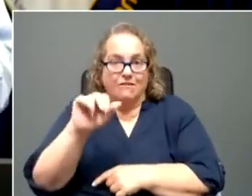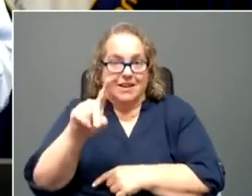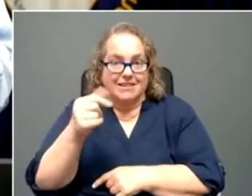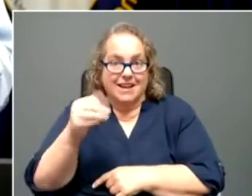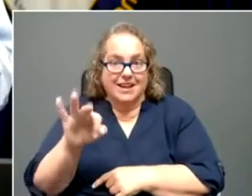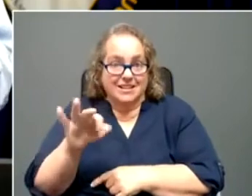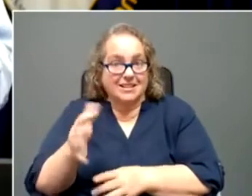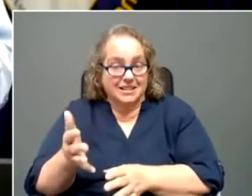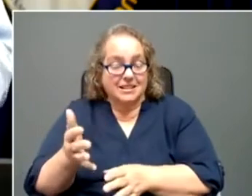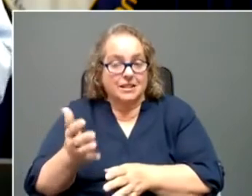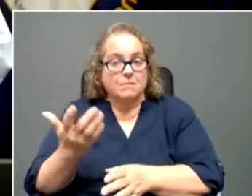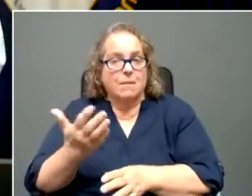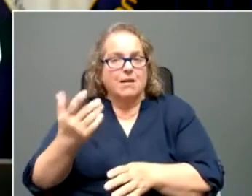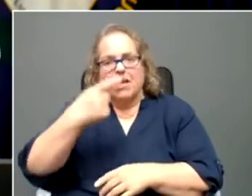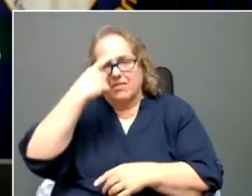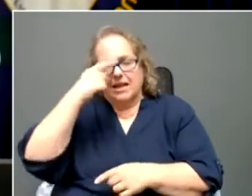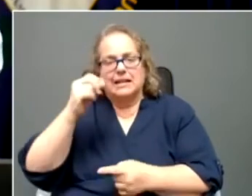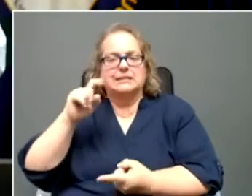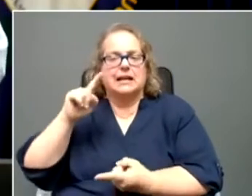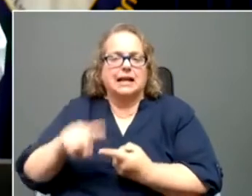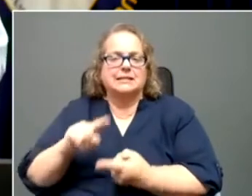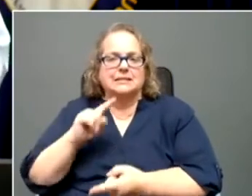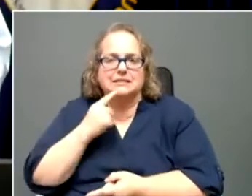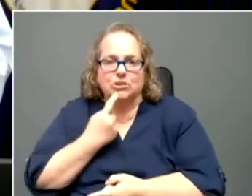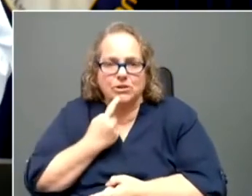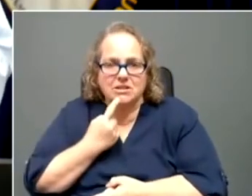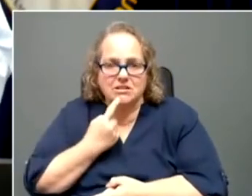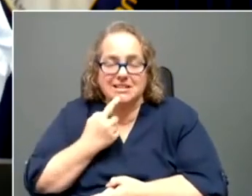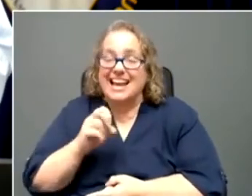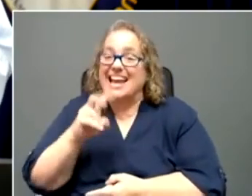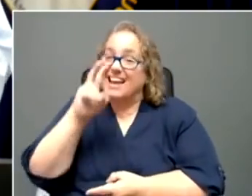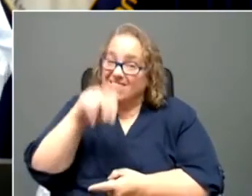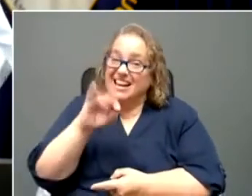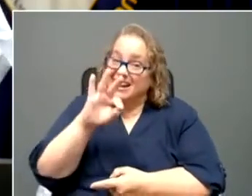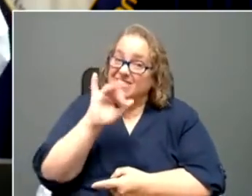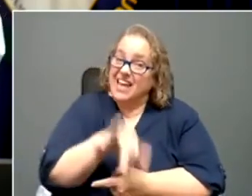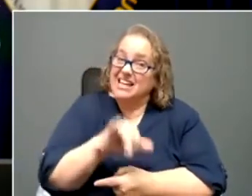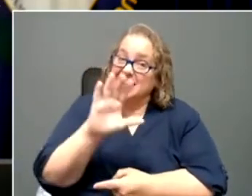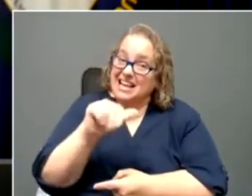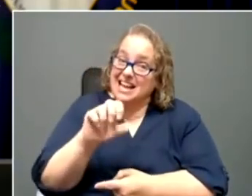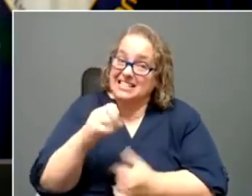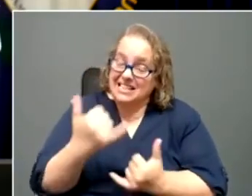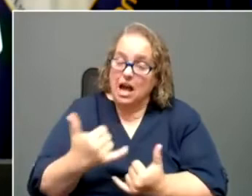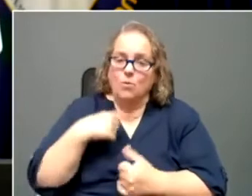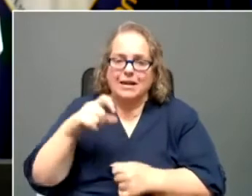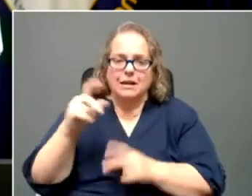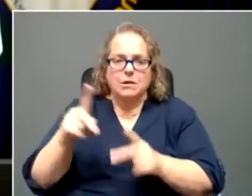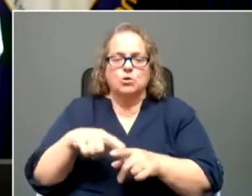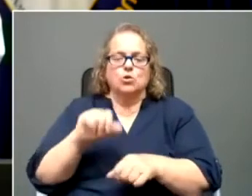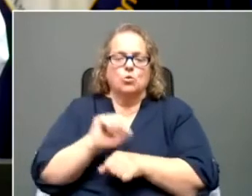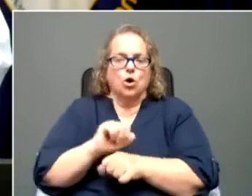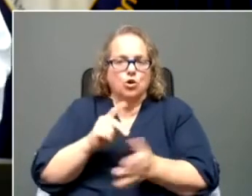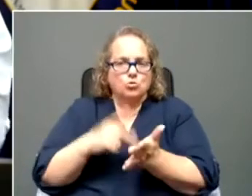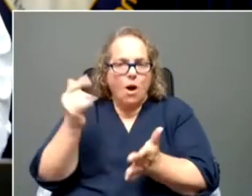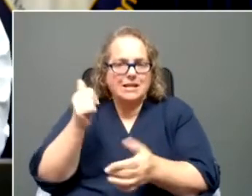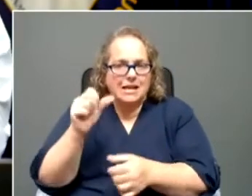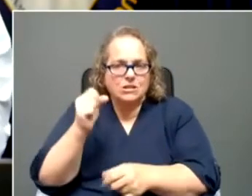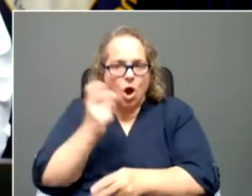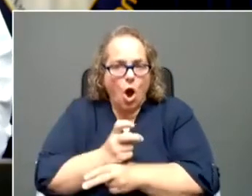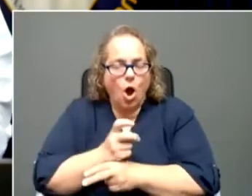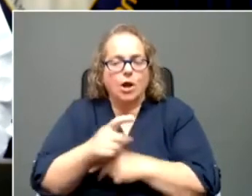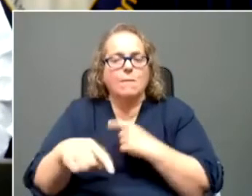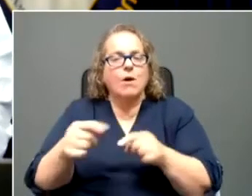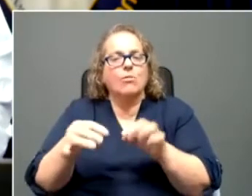it's less serious. Uh, even if that was the case now, we need people to work twice as hard about the importance of